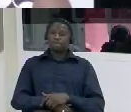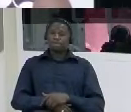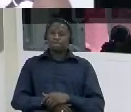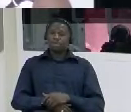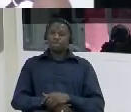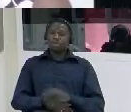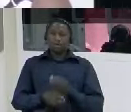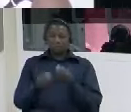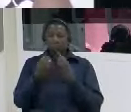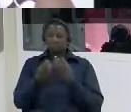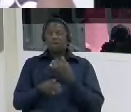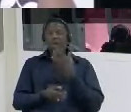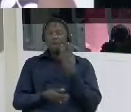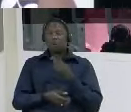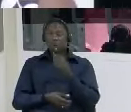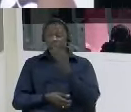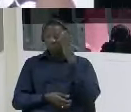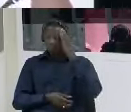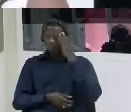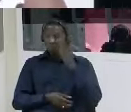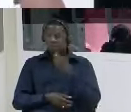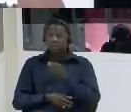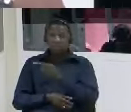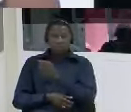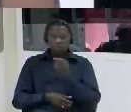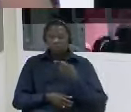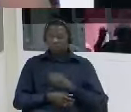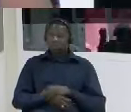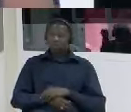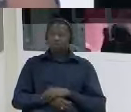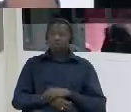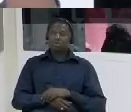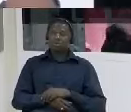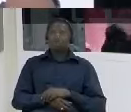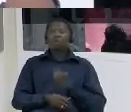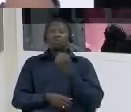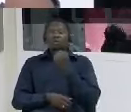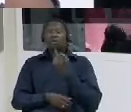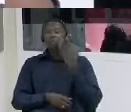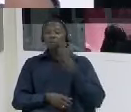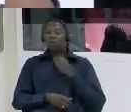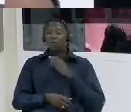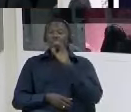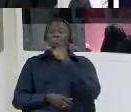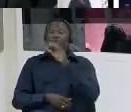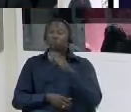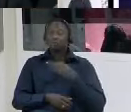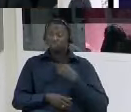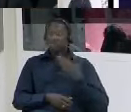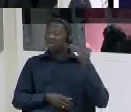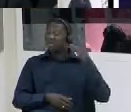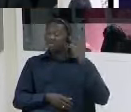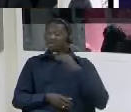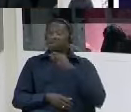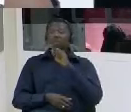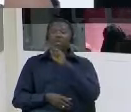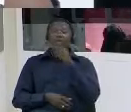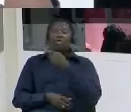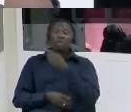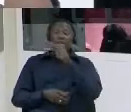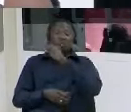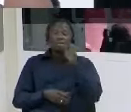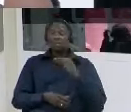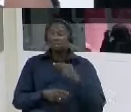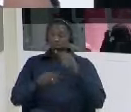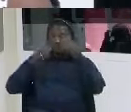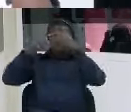this because when they call them I had their name being called the list was called office